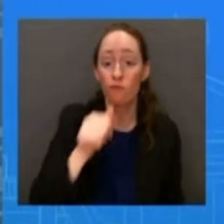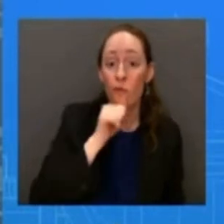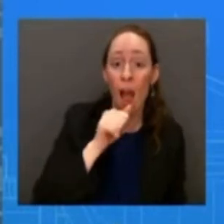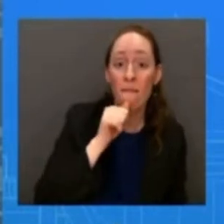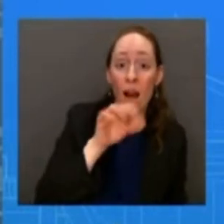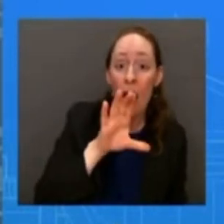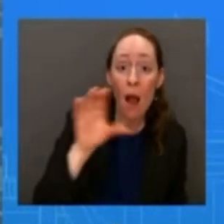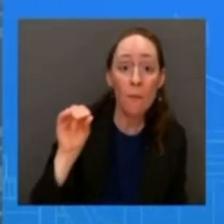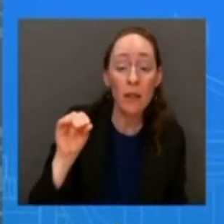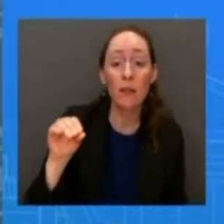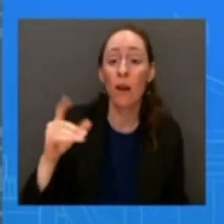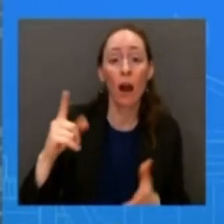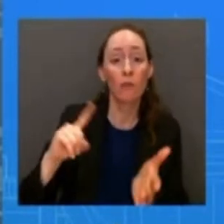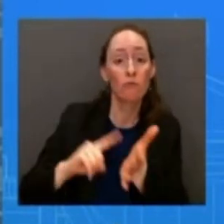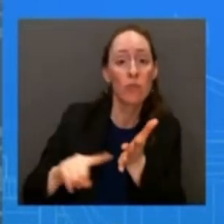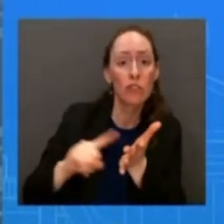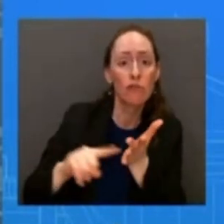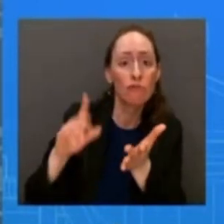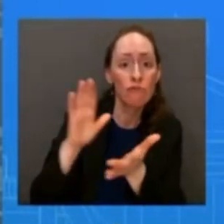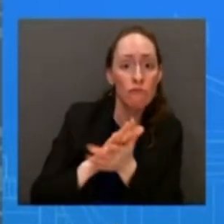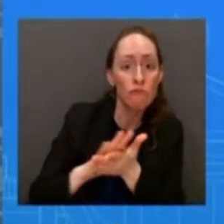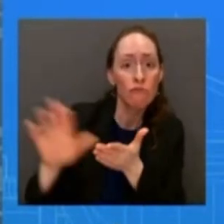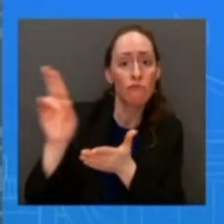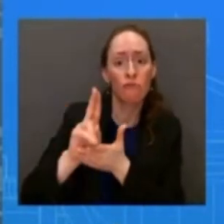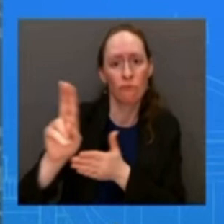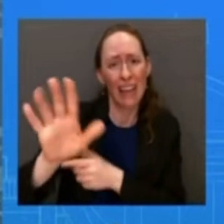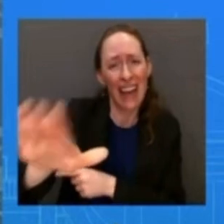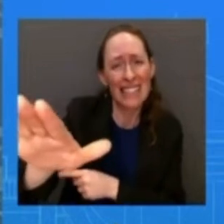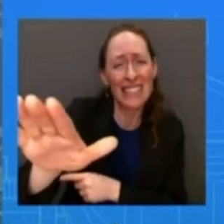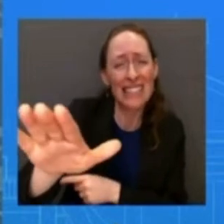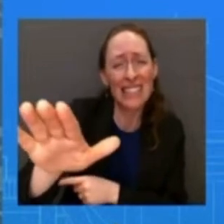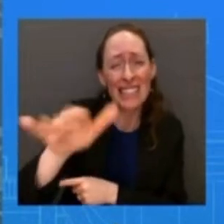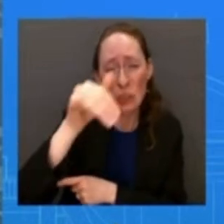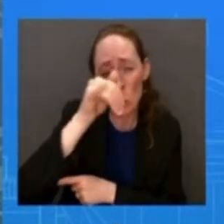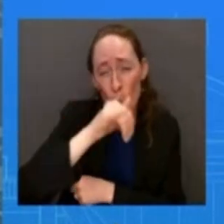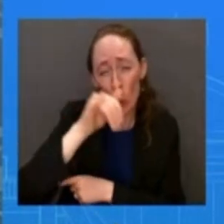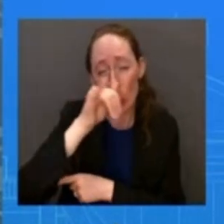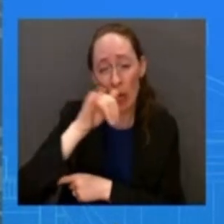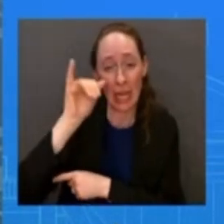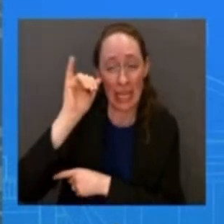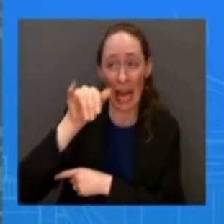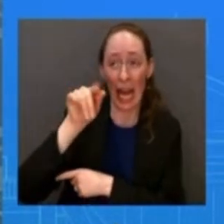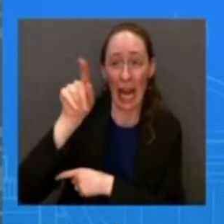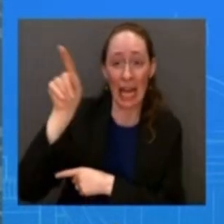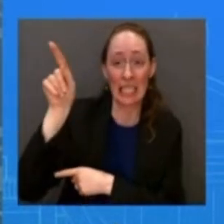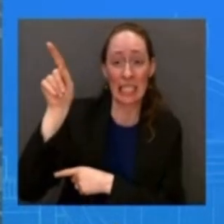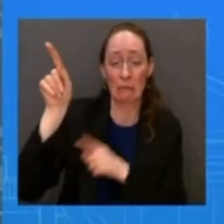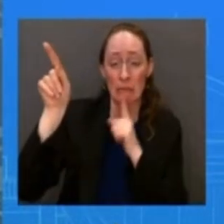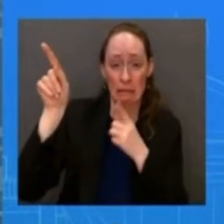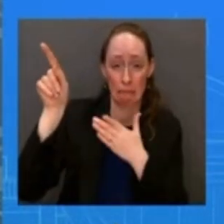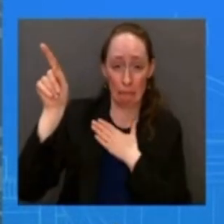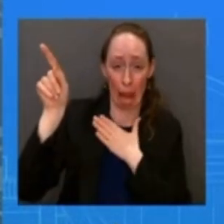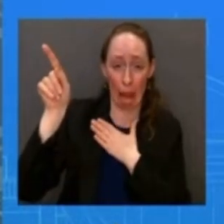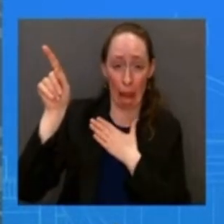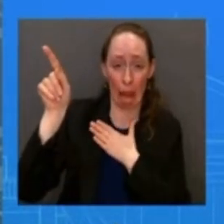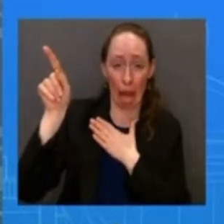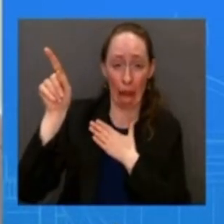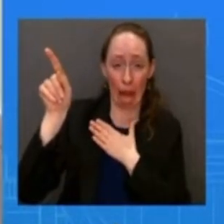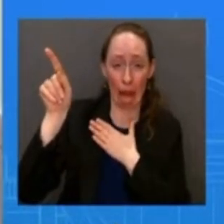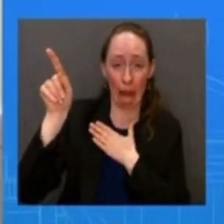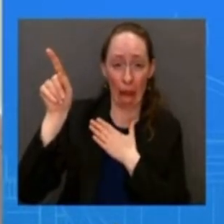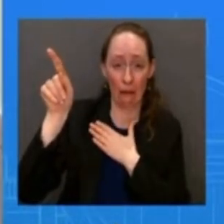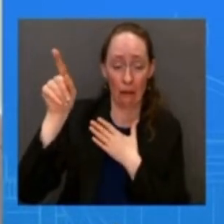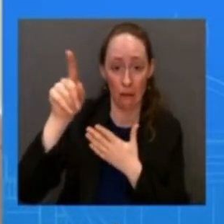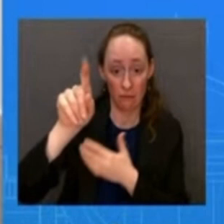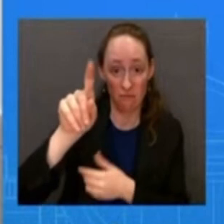in any form to say that one of their flying objects is missing no we have not yet been contacted has the u.s done anything to reach out to